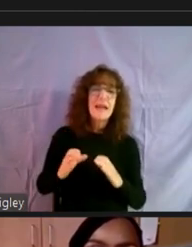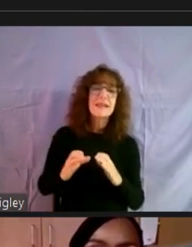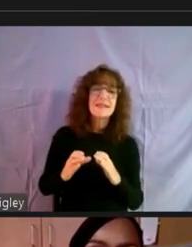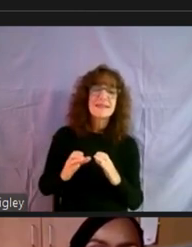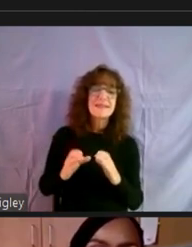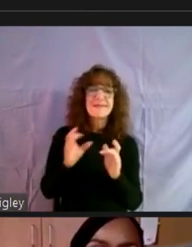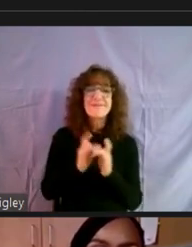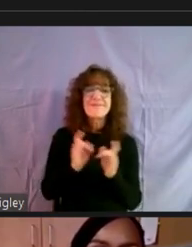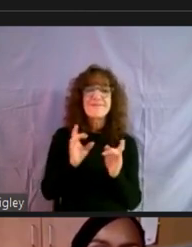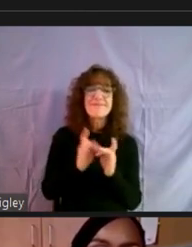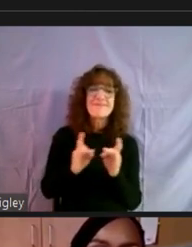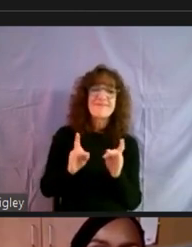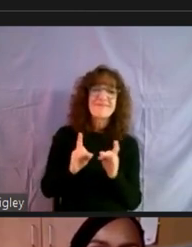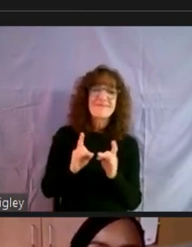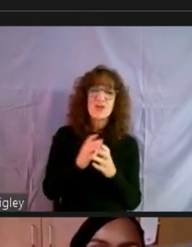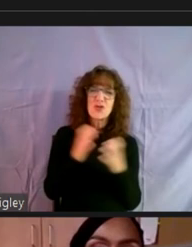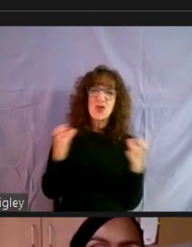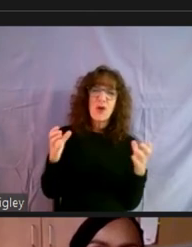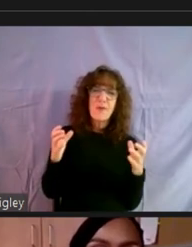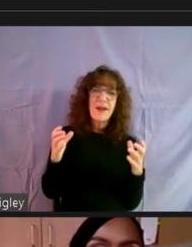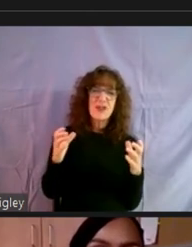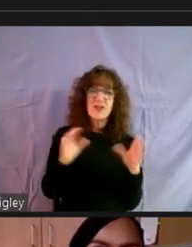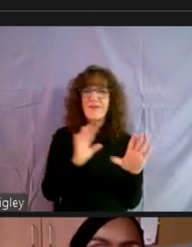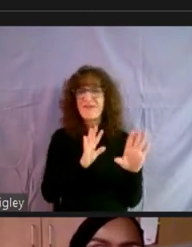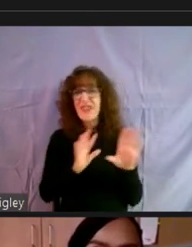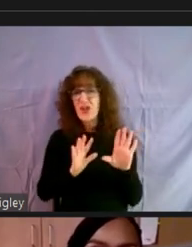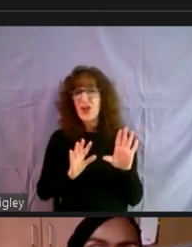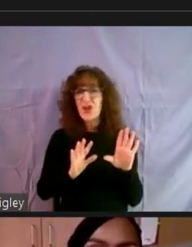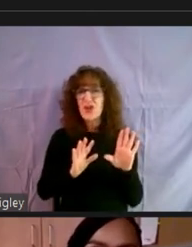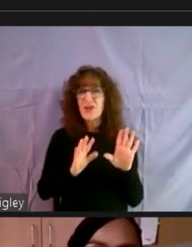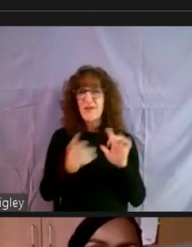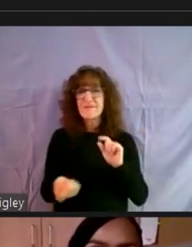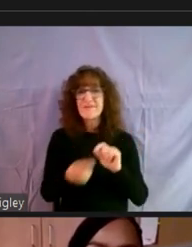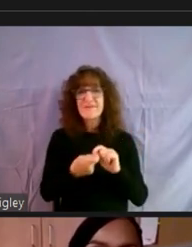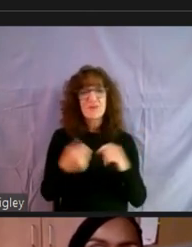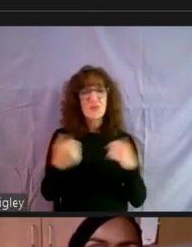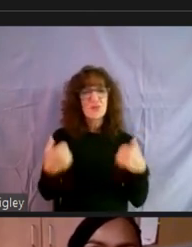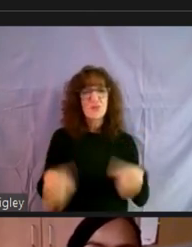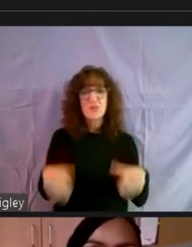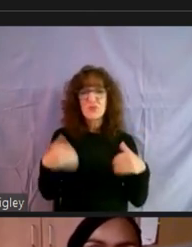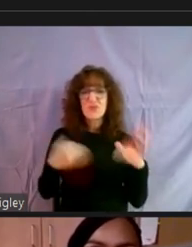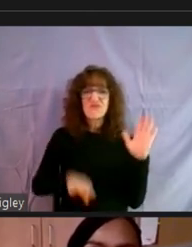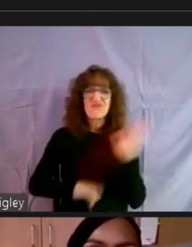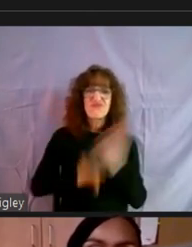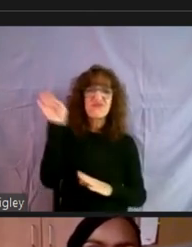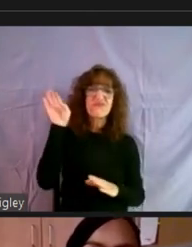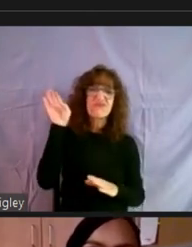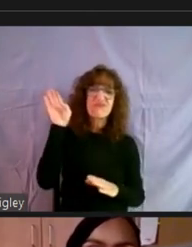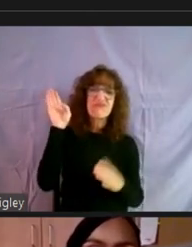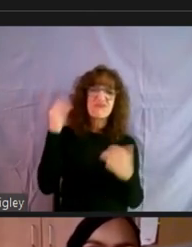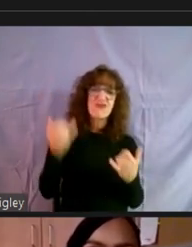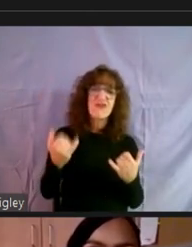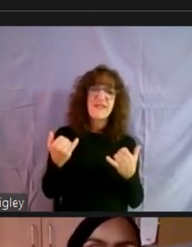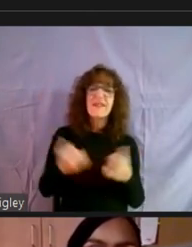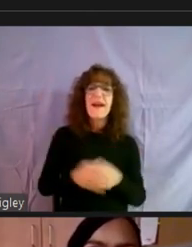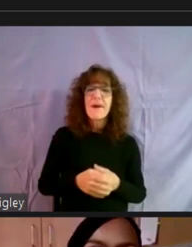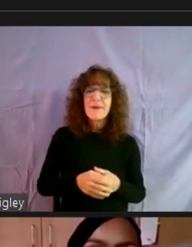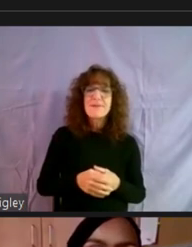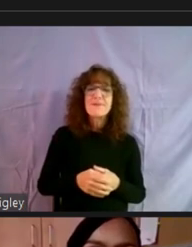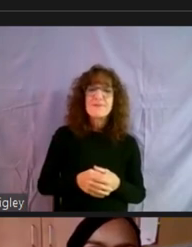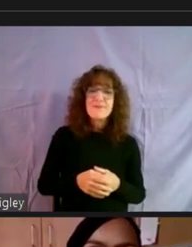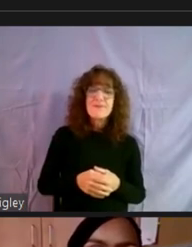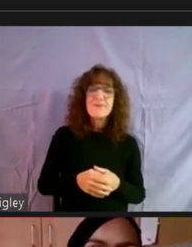I know she's of reprisal is really just through the roof right now. Um, there, the,